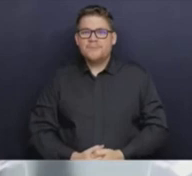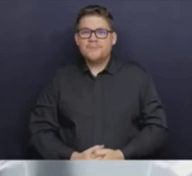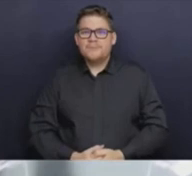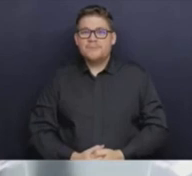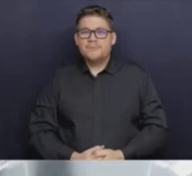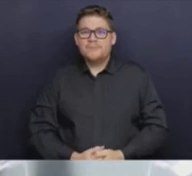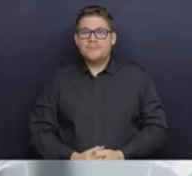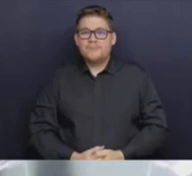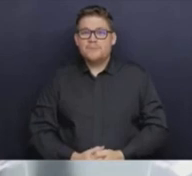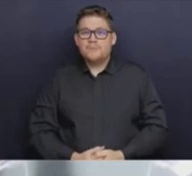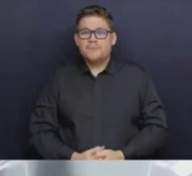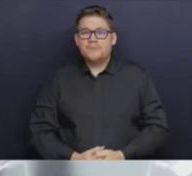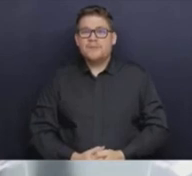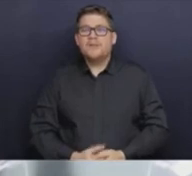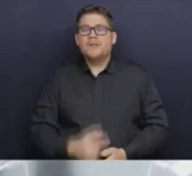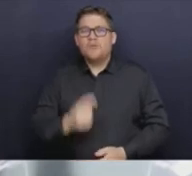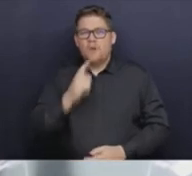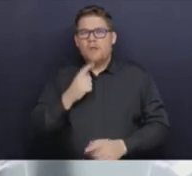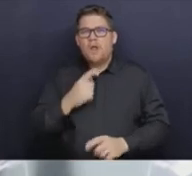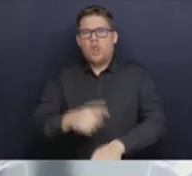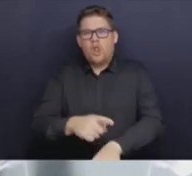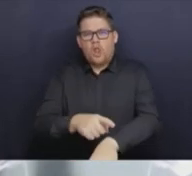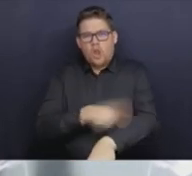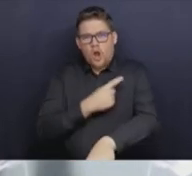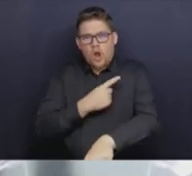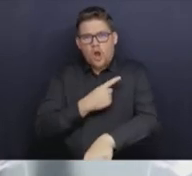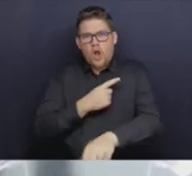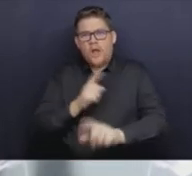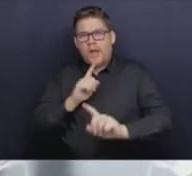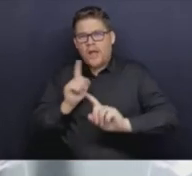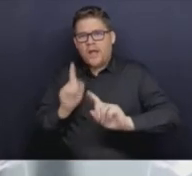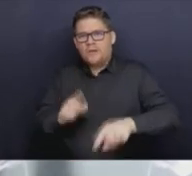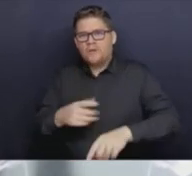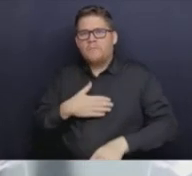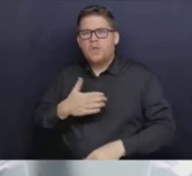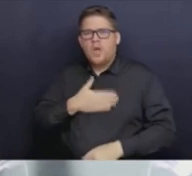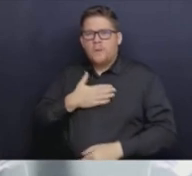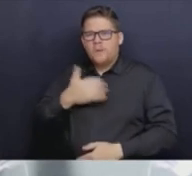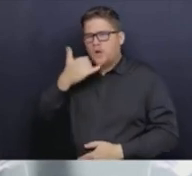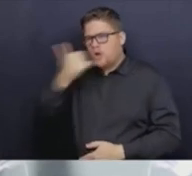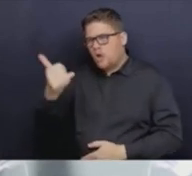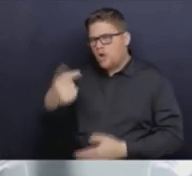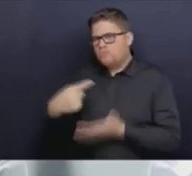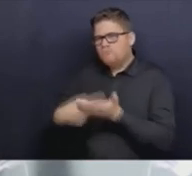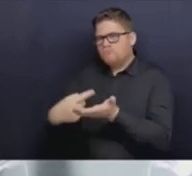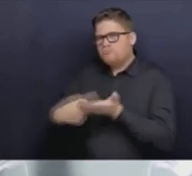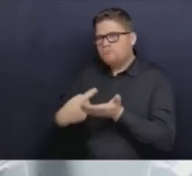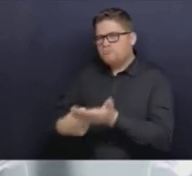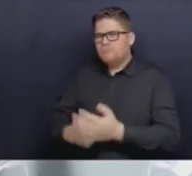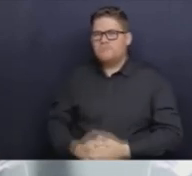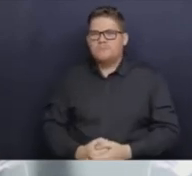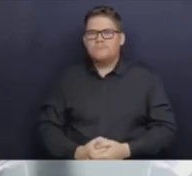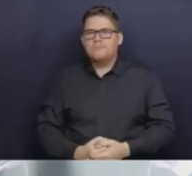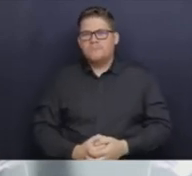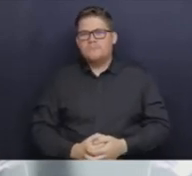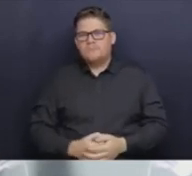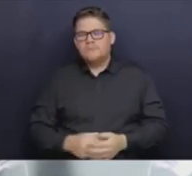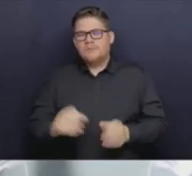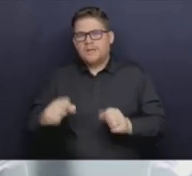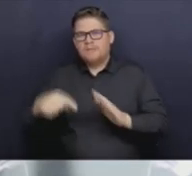answer, but if you want more, Katie, I'll have to give you a call later because there'll be other questions as well, I know.